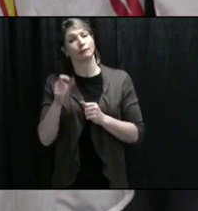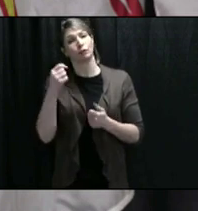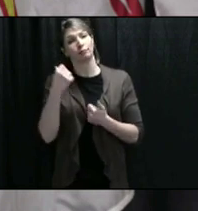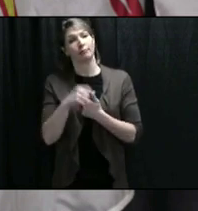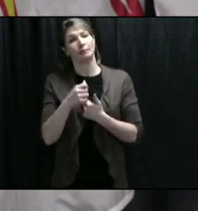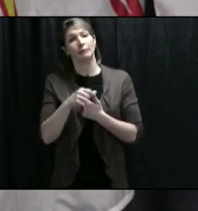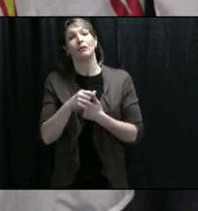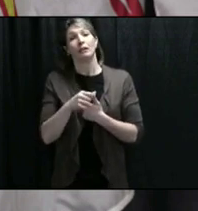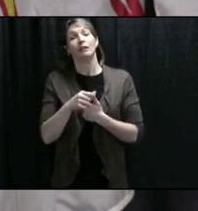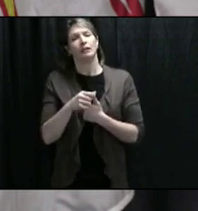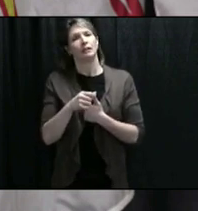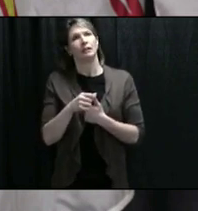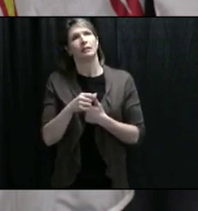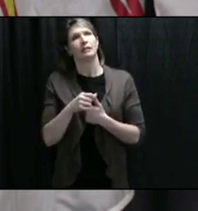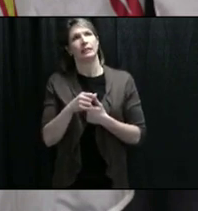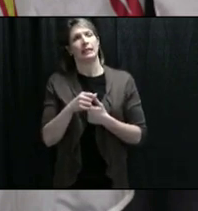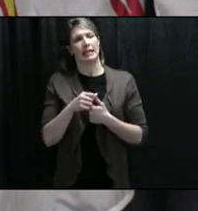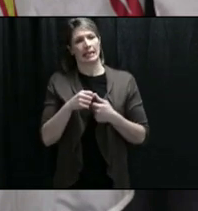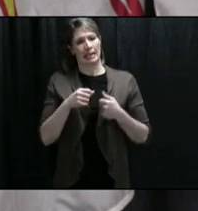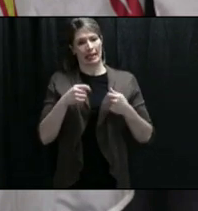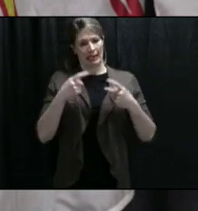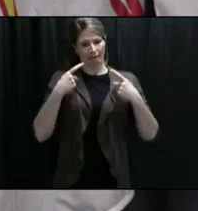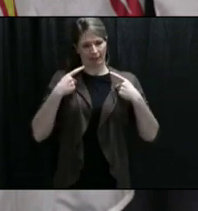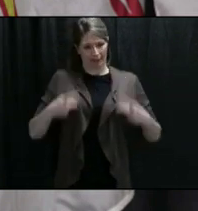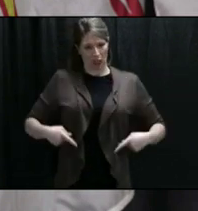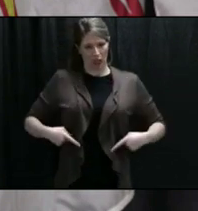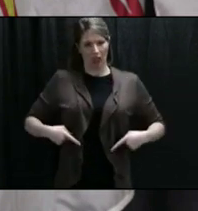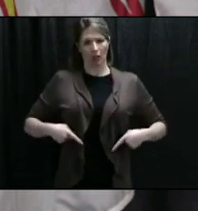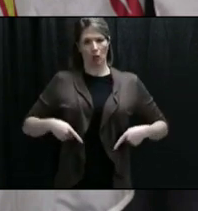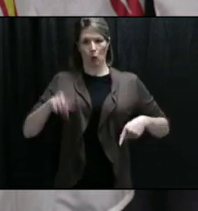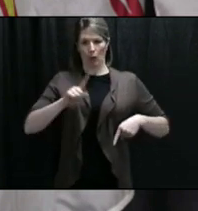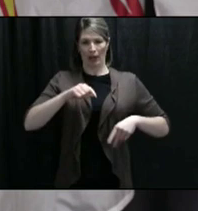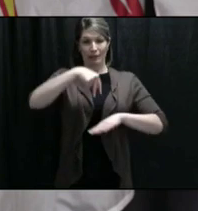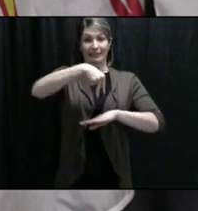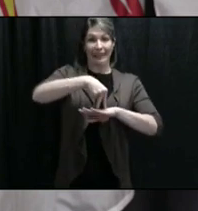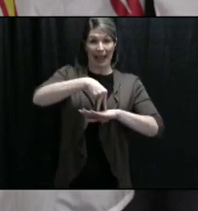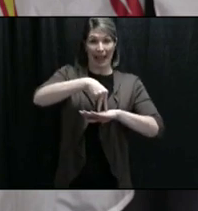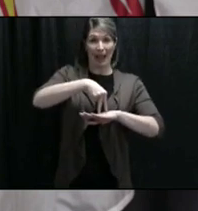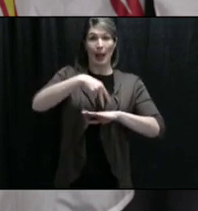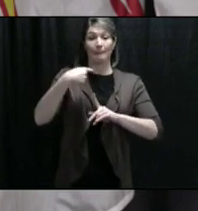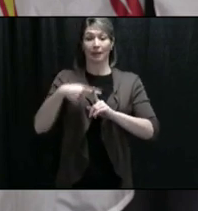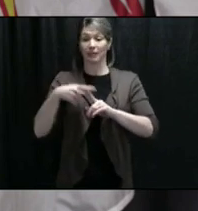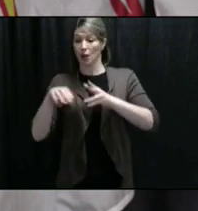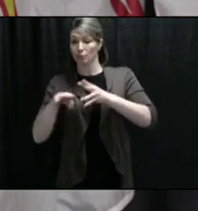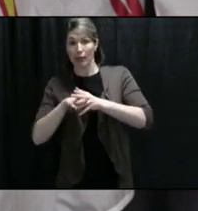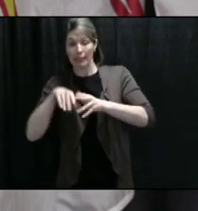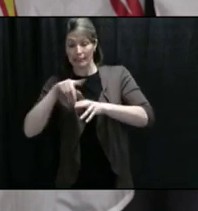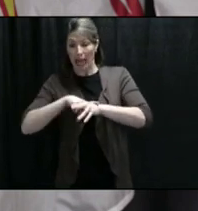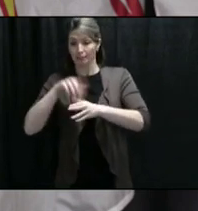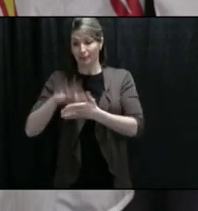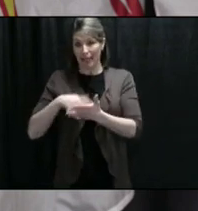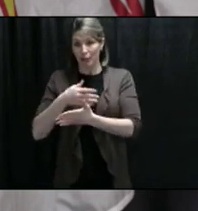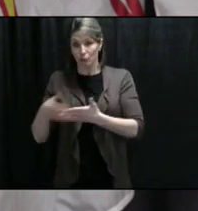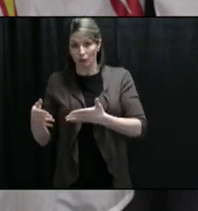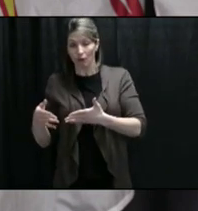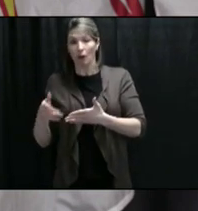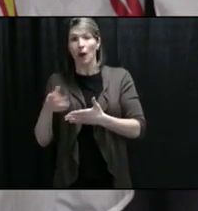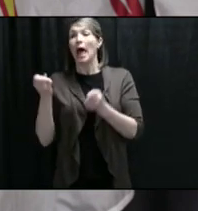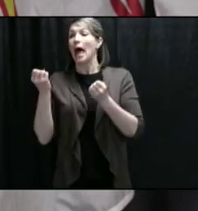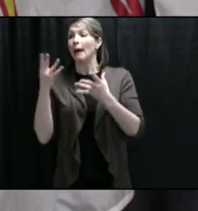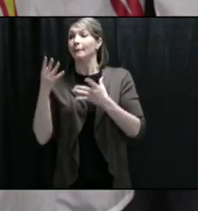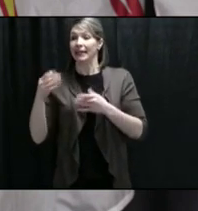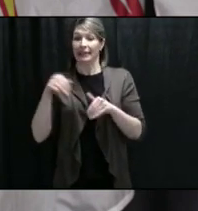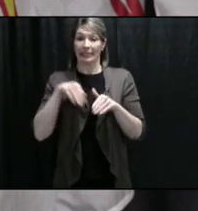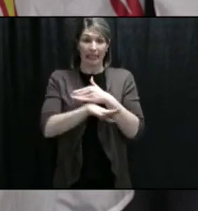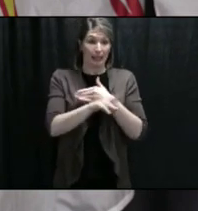with regard to actual physical spacing as well as how people take their breaks. And the number of people you have on working